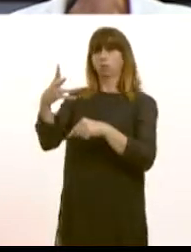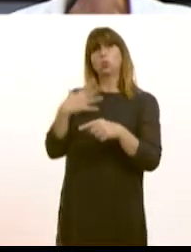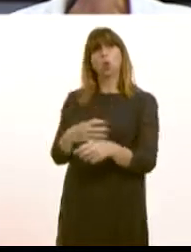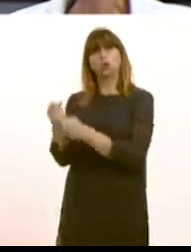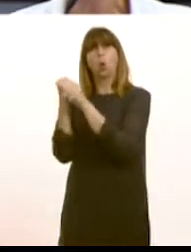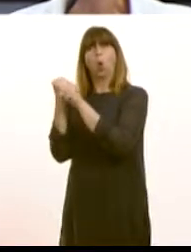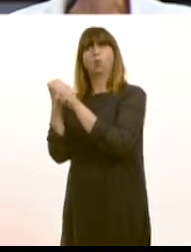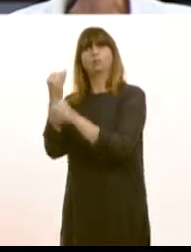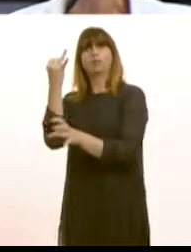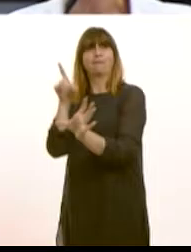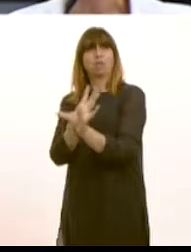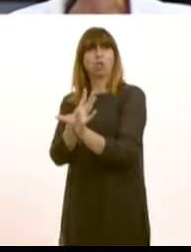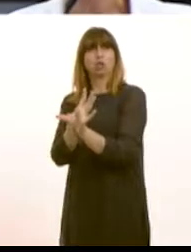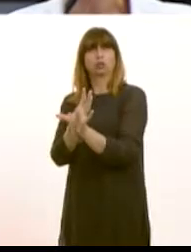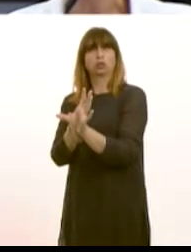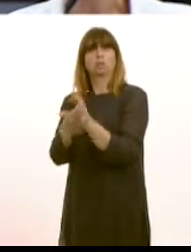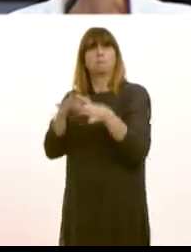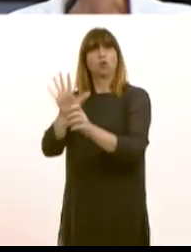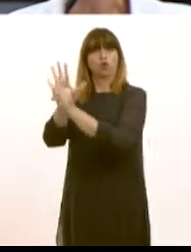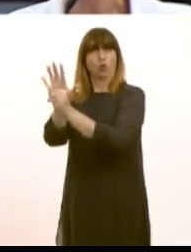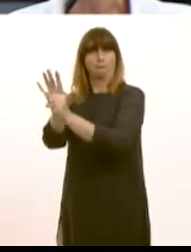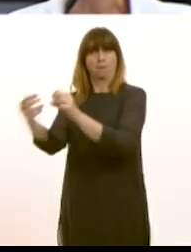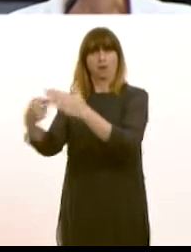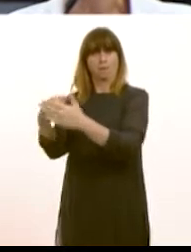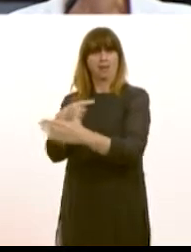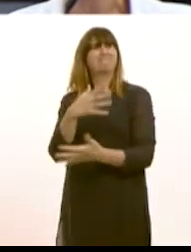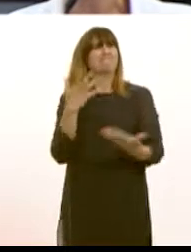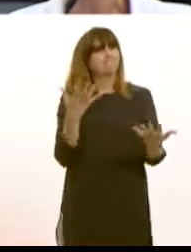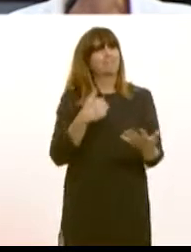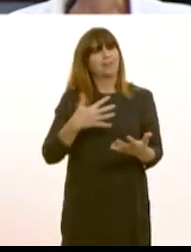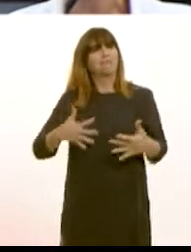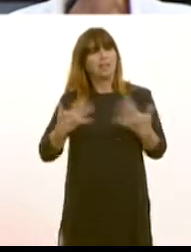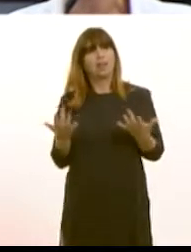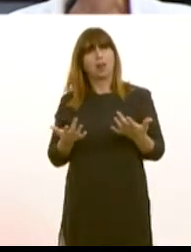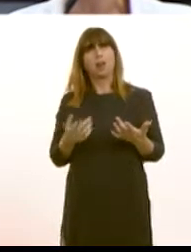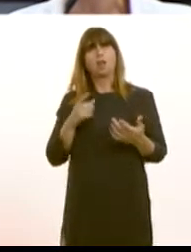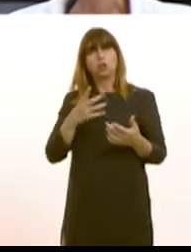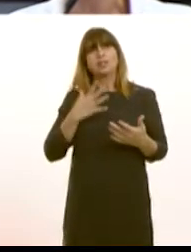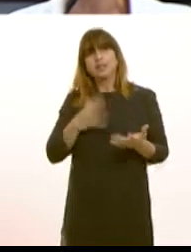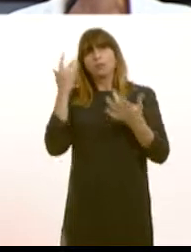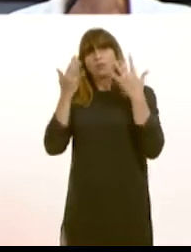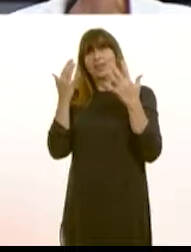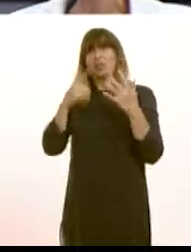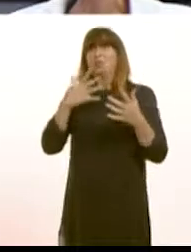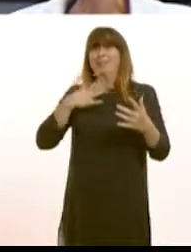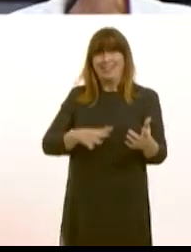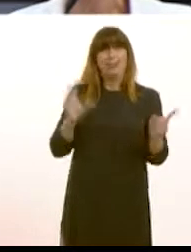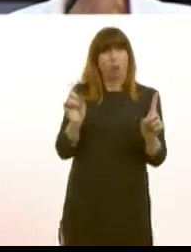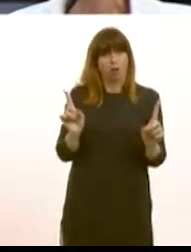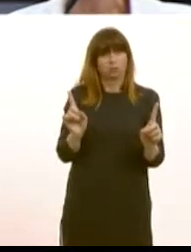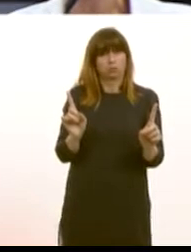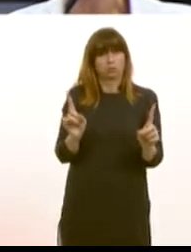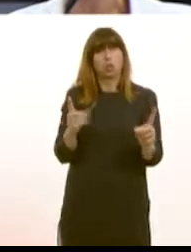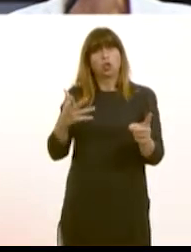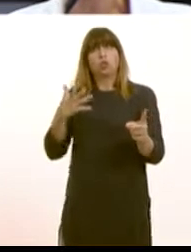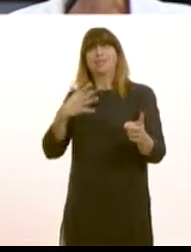to us that you can't have complete free access without accepting free movement of people. Now, access